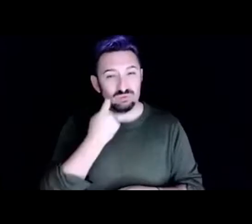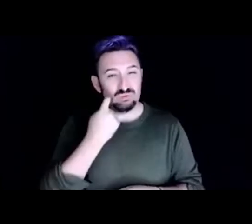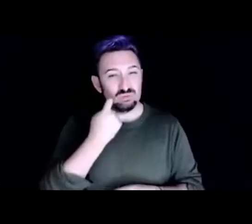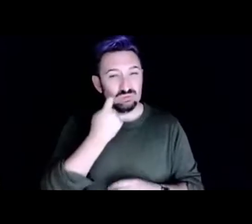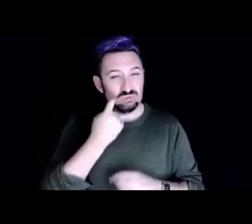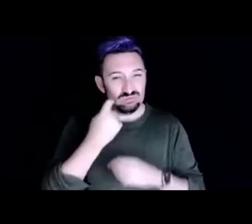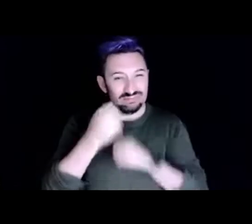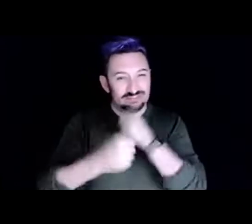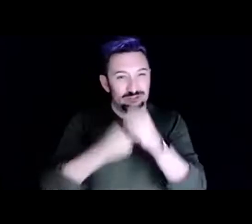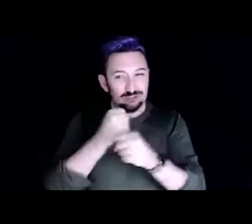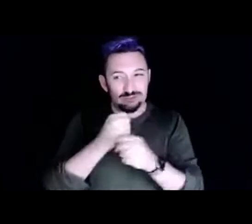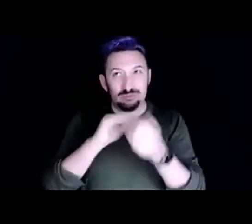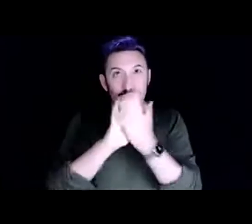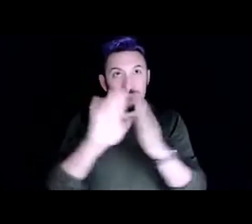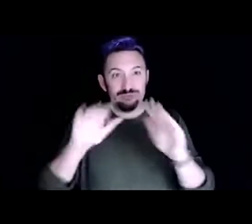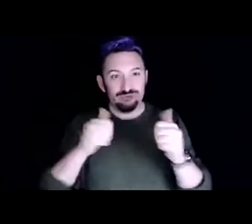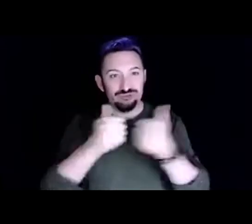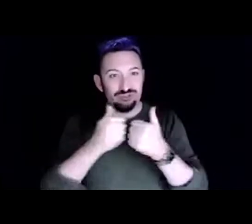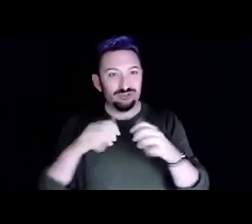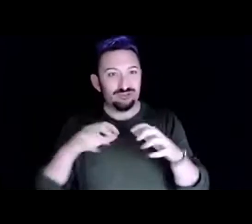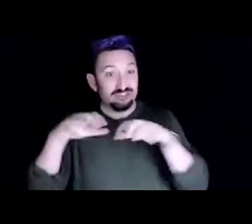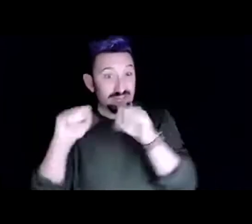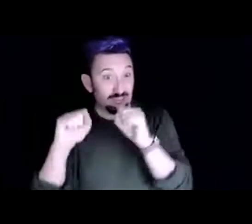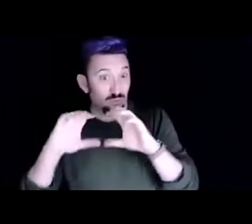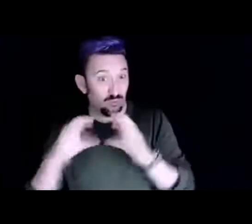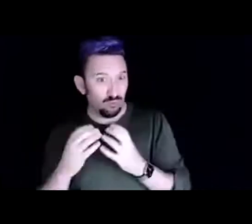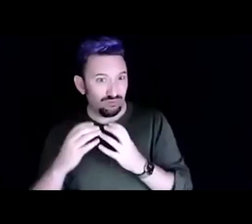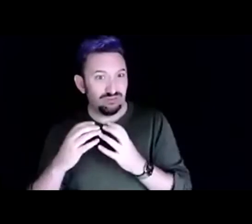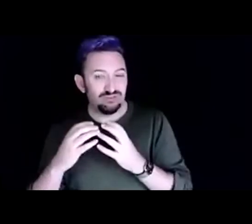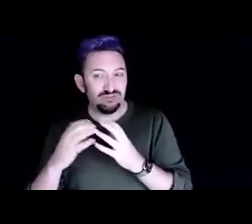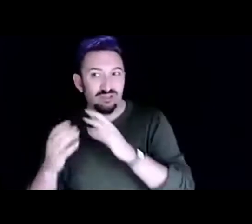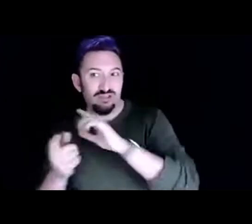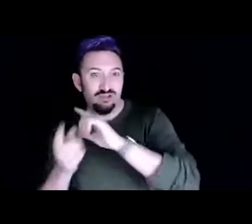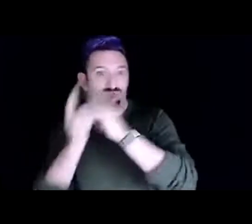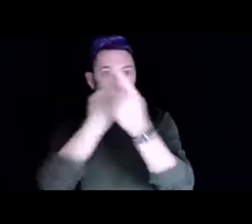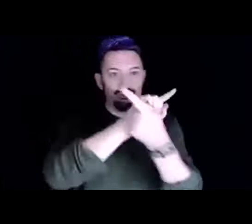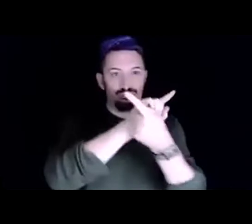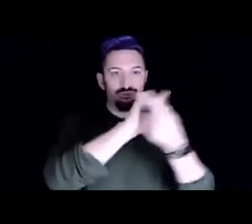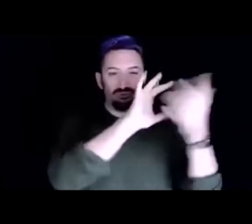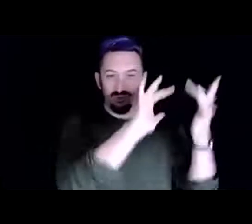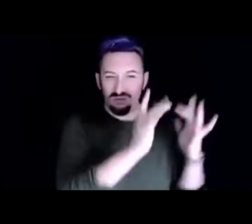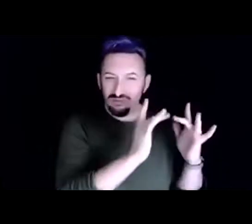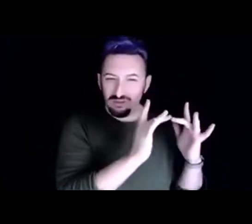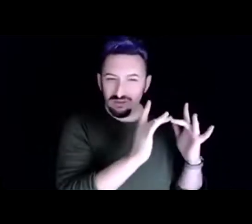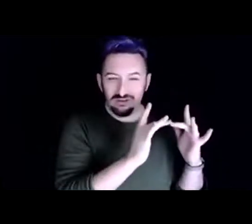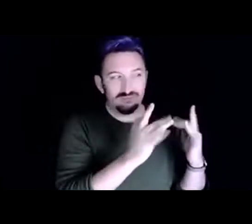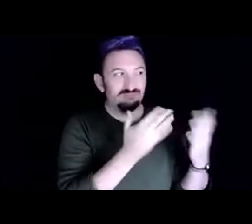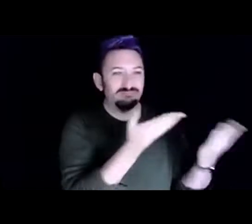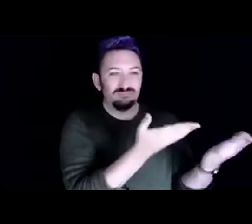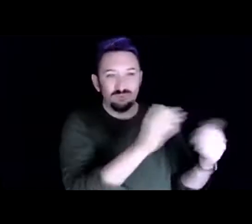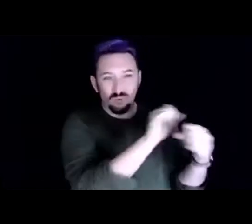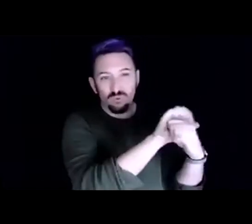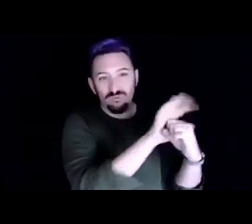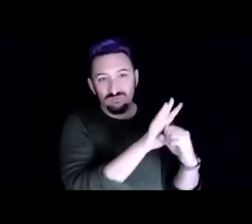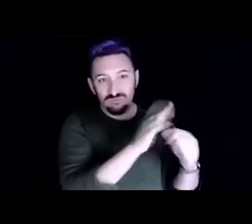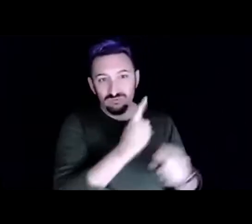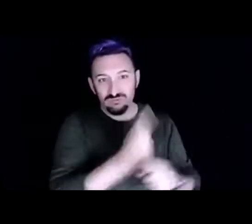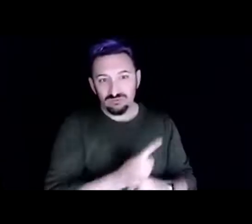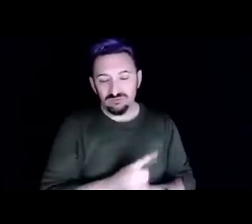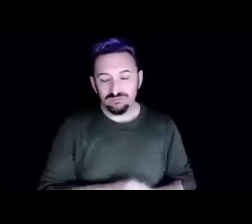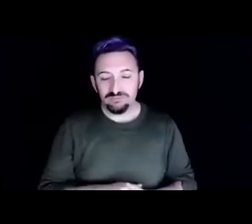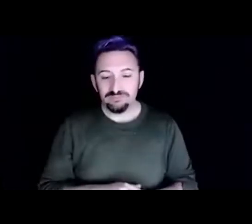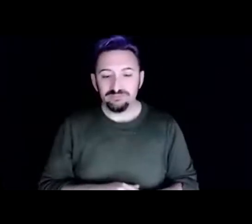take those courses and put them online with COVID. But I found